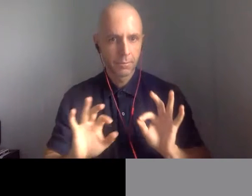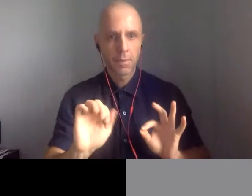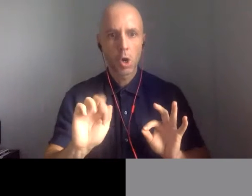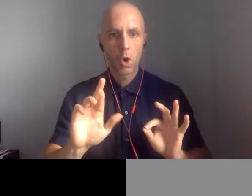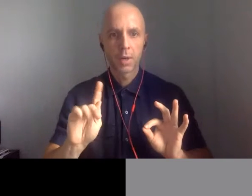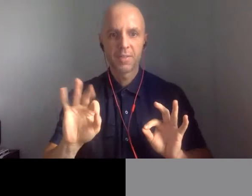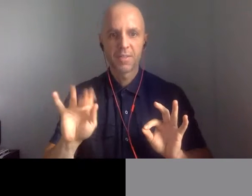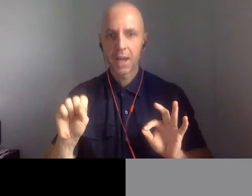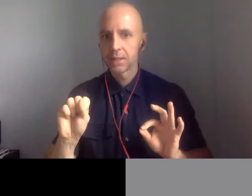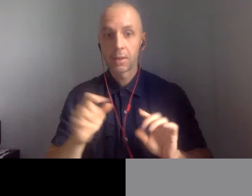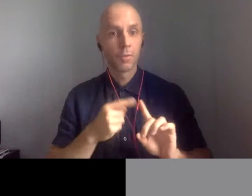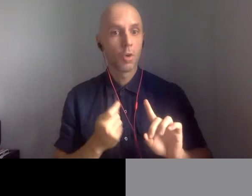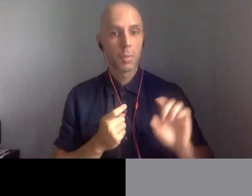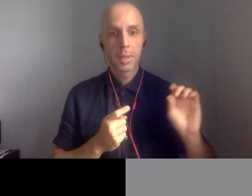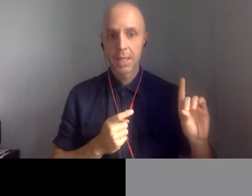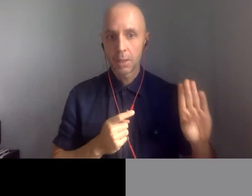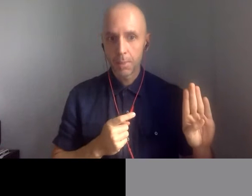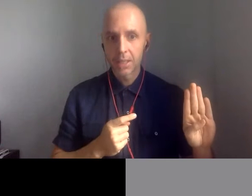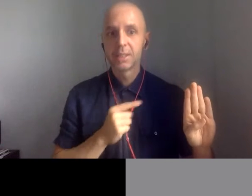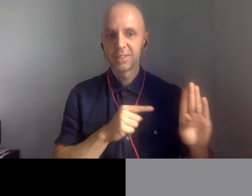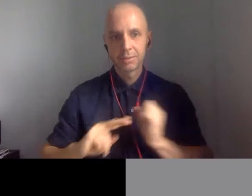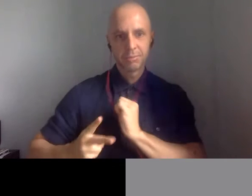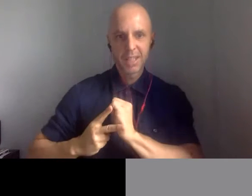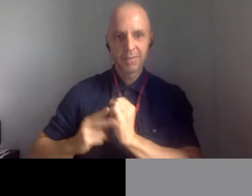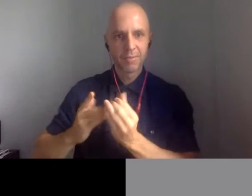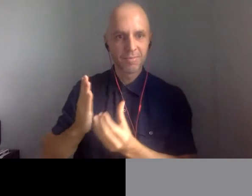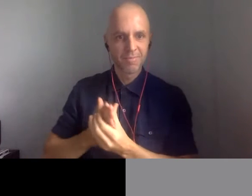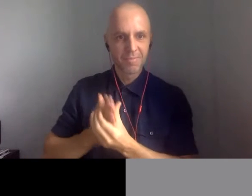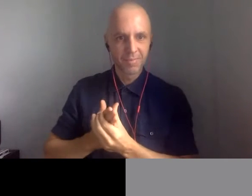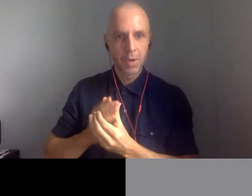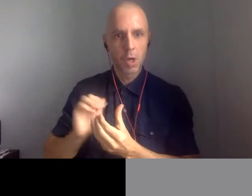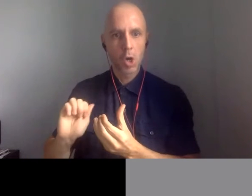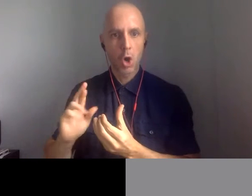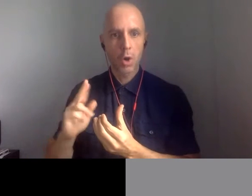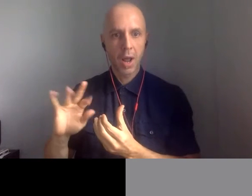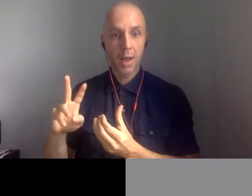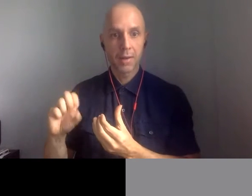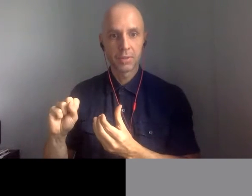archives to read and understand the past and the present.